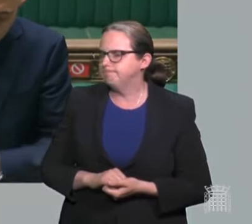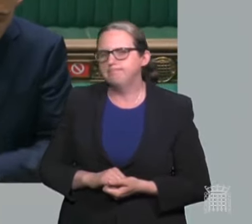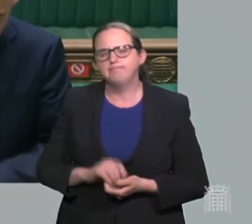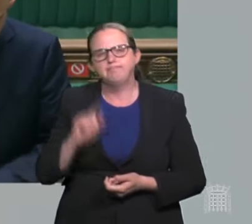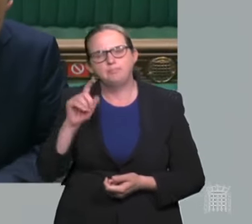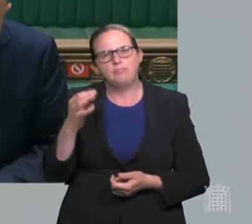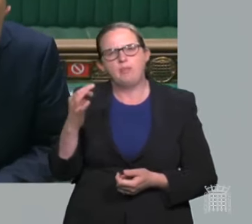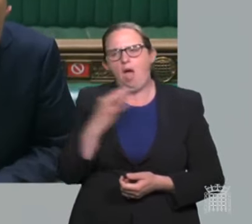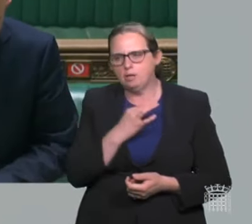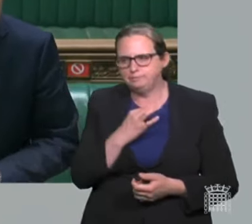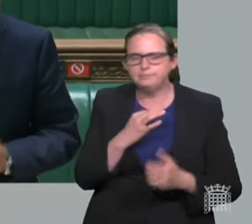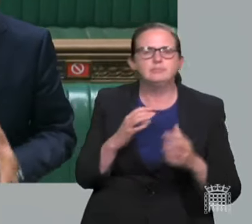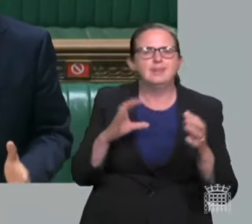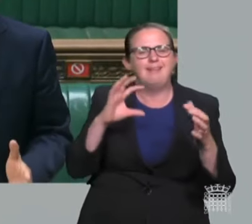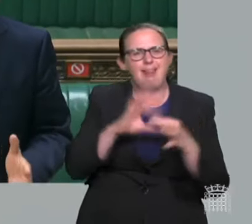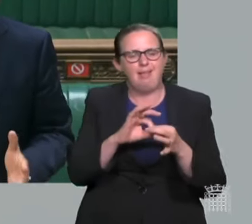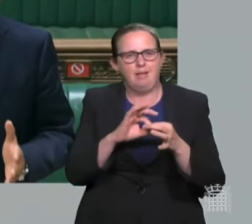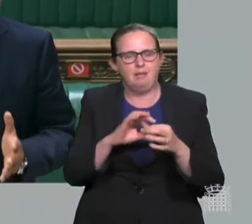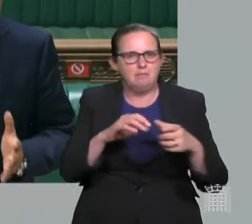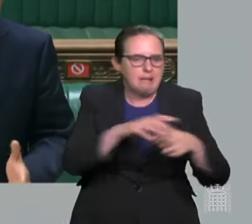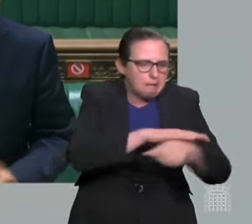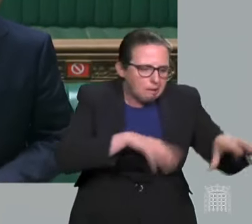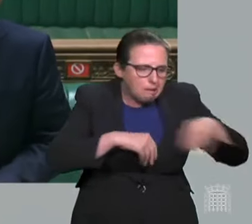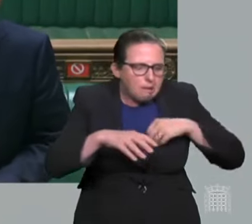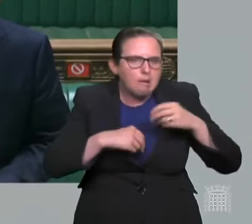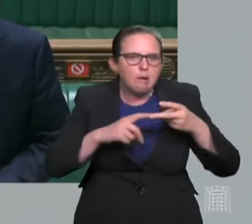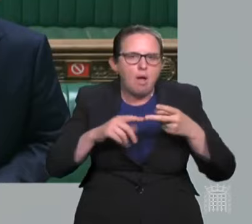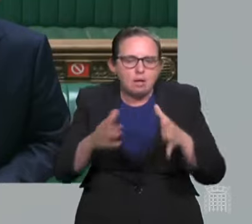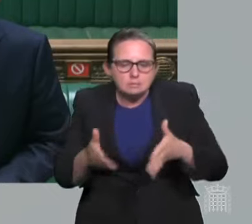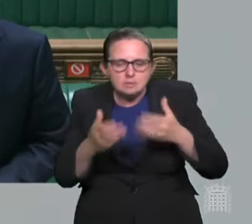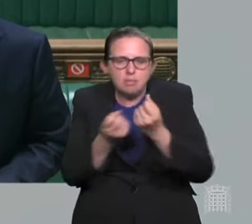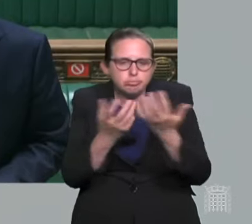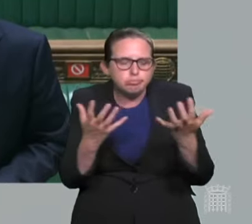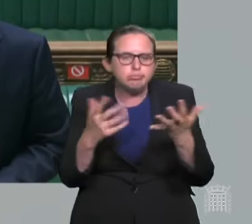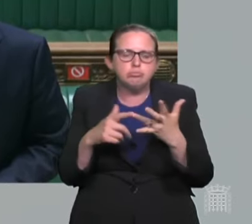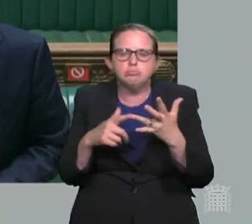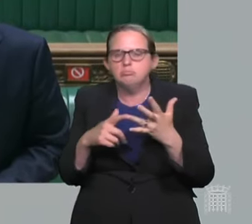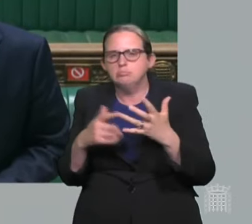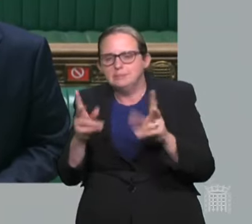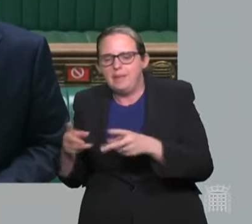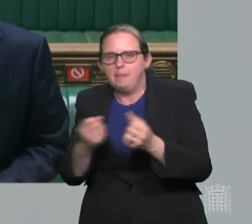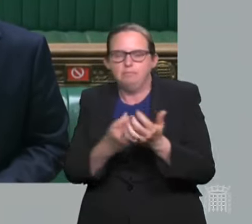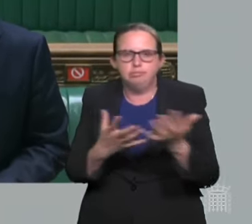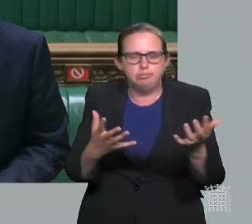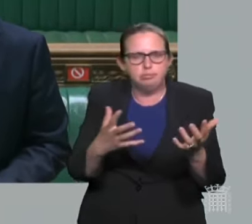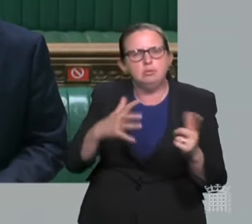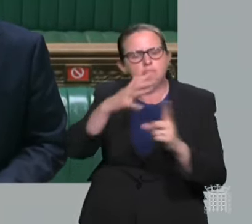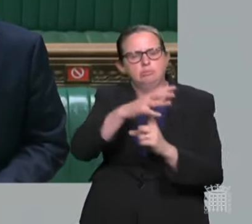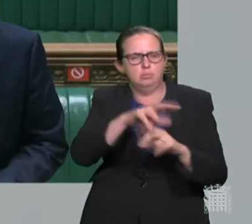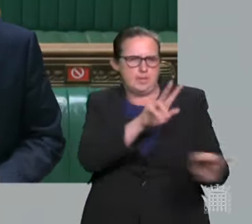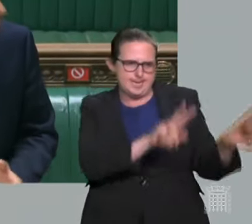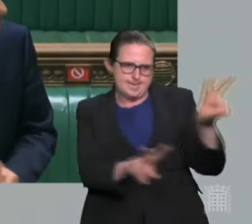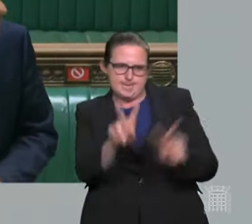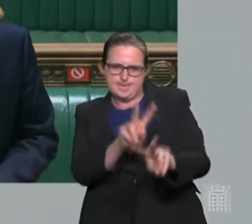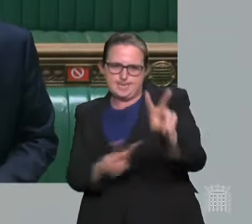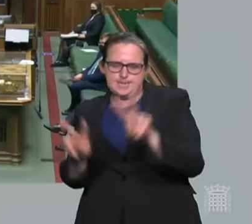hospitalization and death. I mean, this is absolutely central to this next step that we're taking. So case numbers are